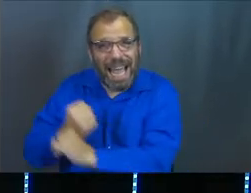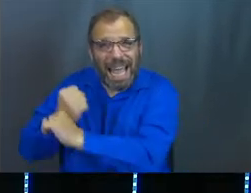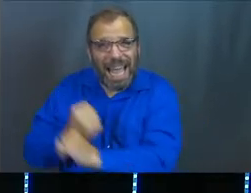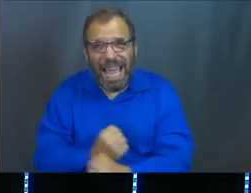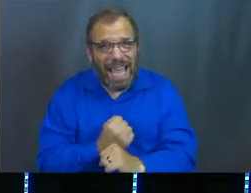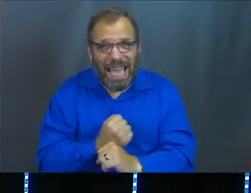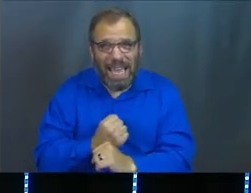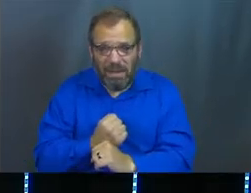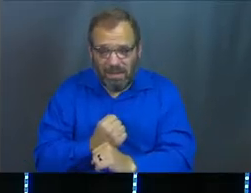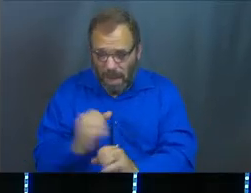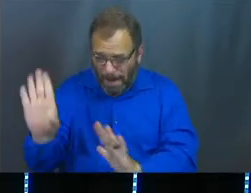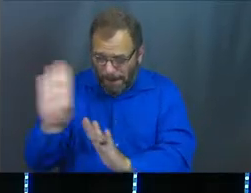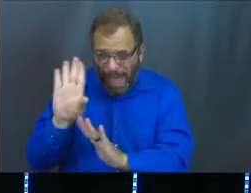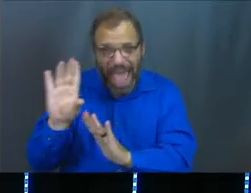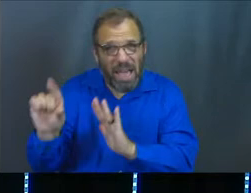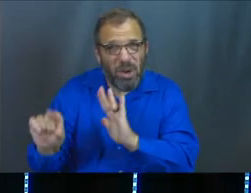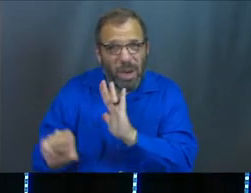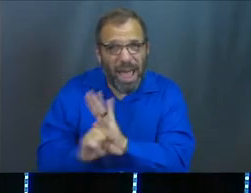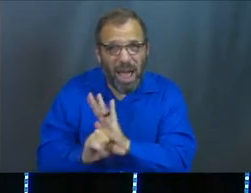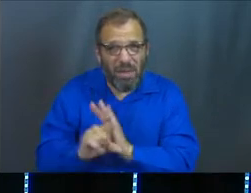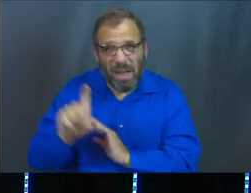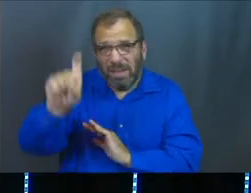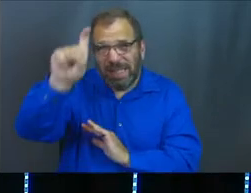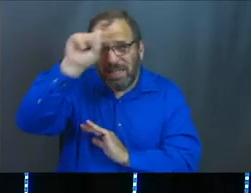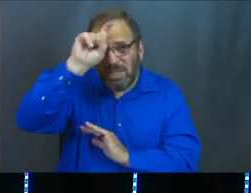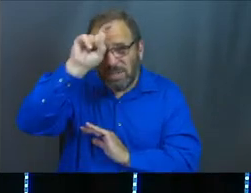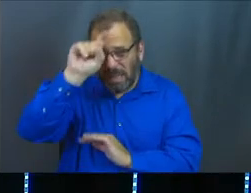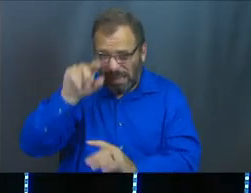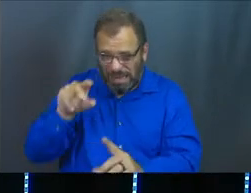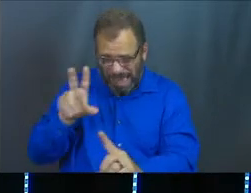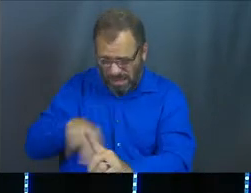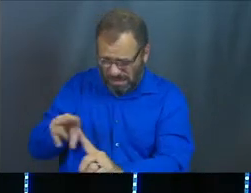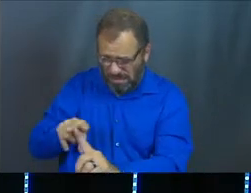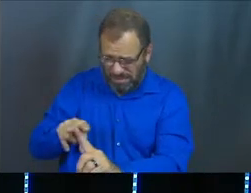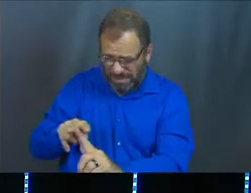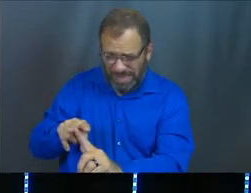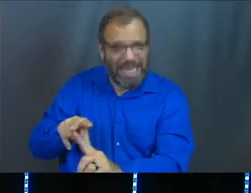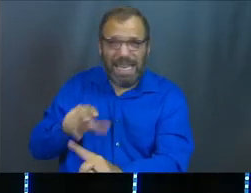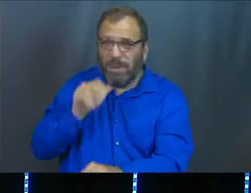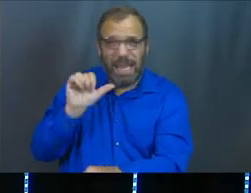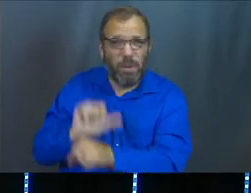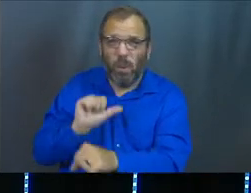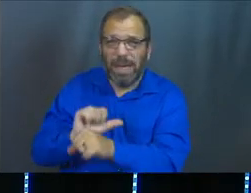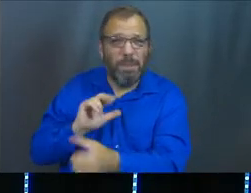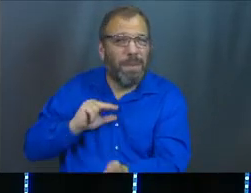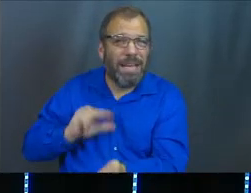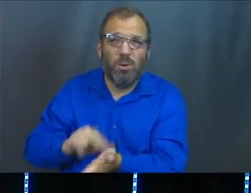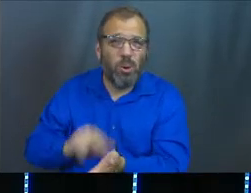doesn't pass the background check. I wouldn't let this guy serve in the nursery today.